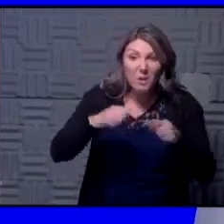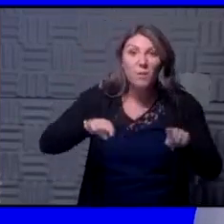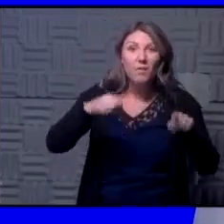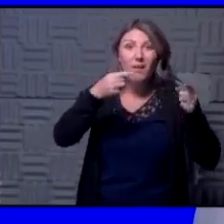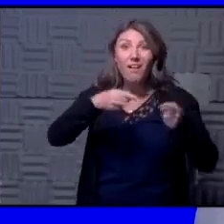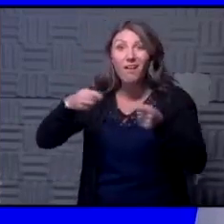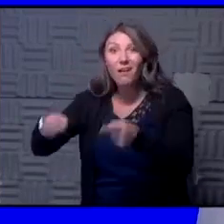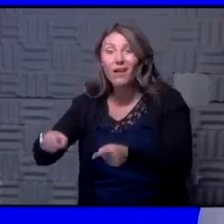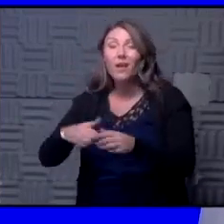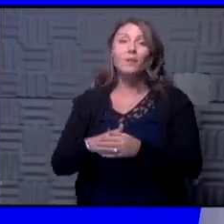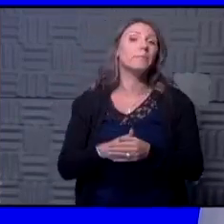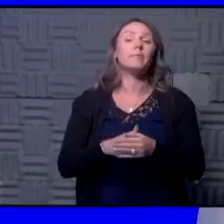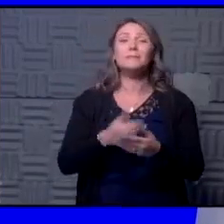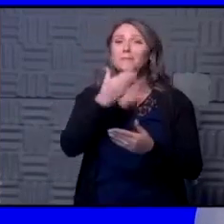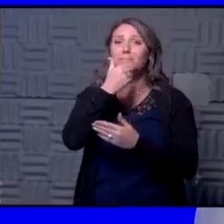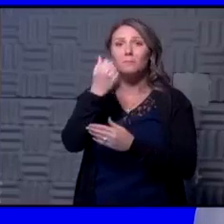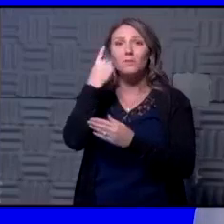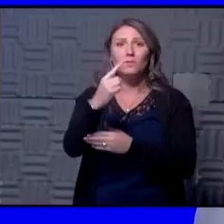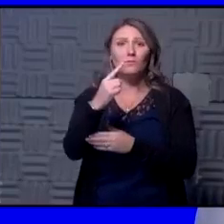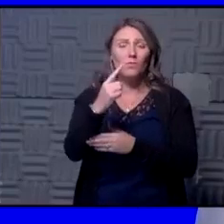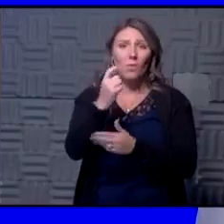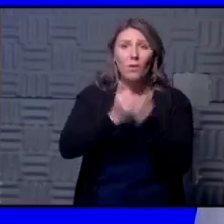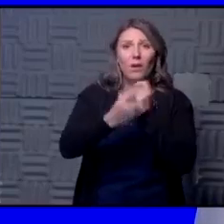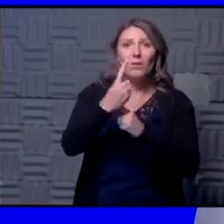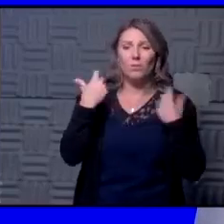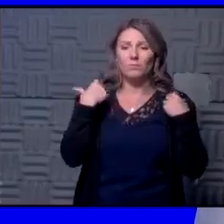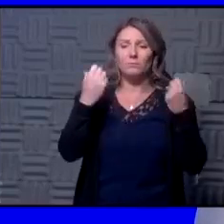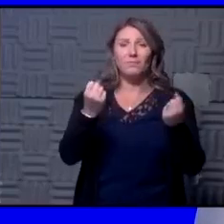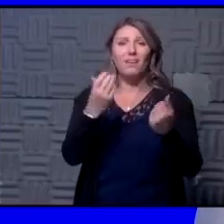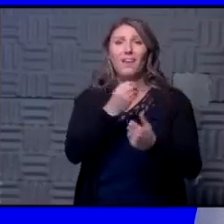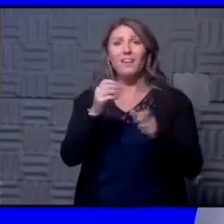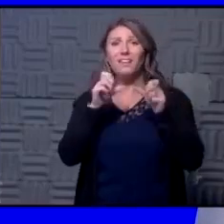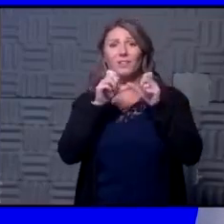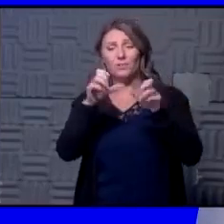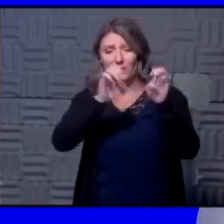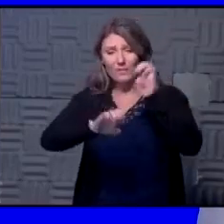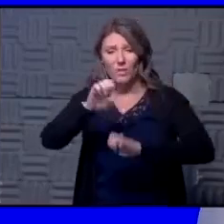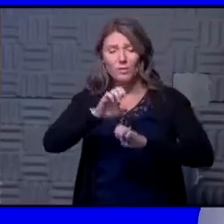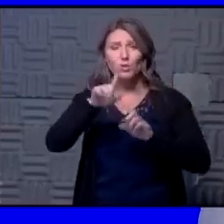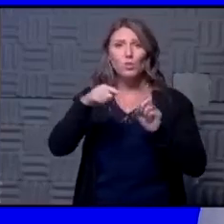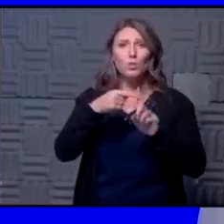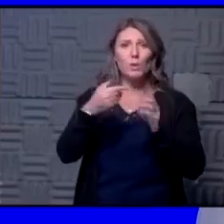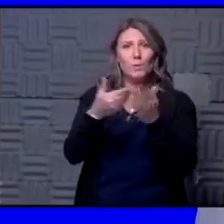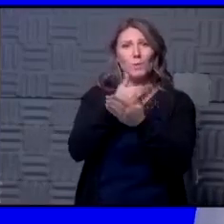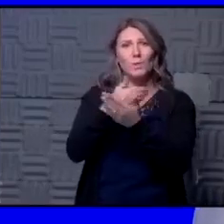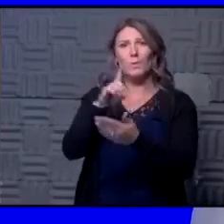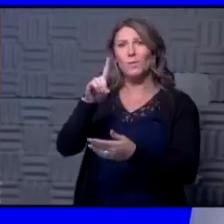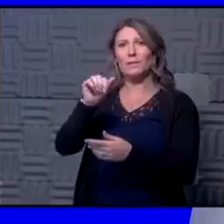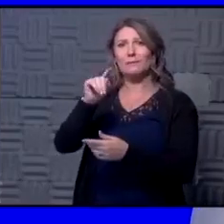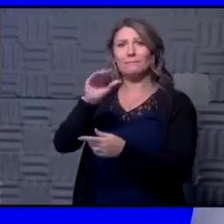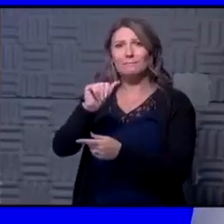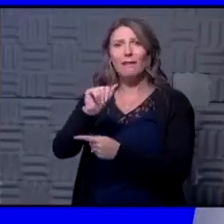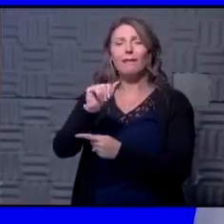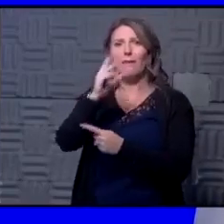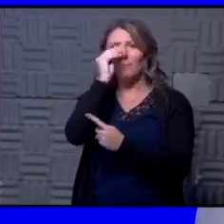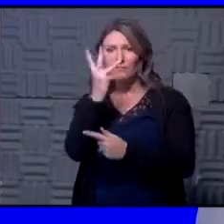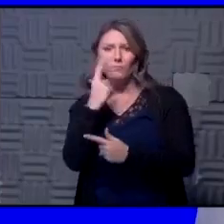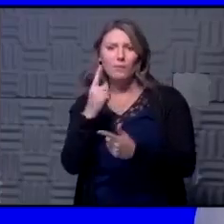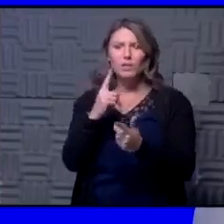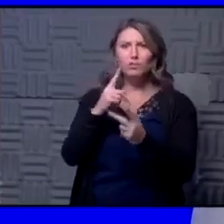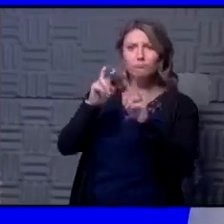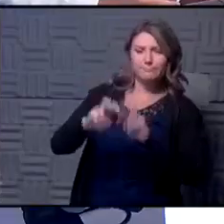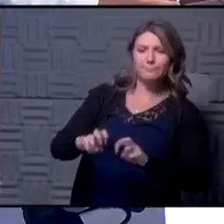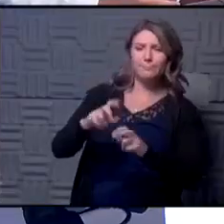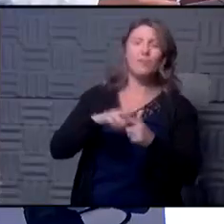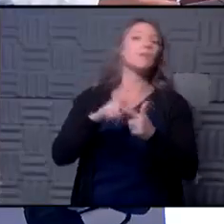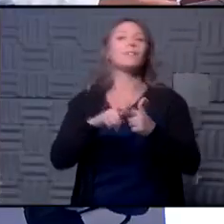thing to keep everybody healthy um but I think continue evaluation as new data comes up is the best thing that we can do and then make decisions based on